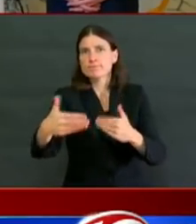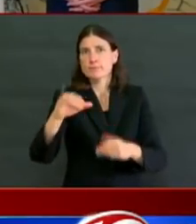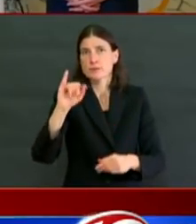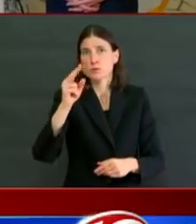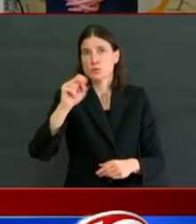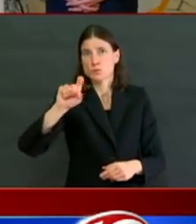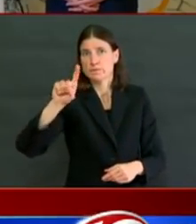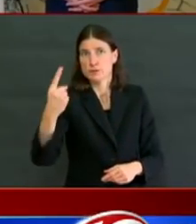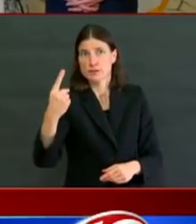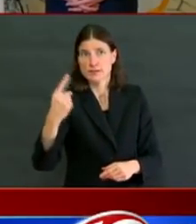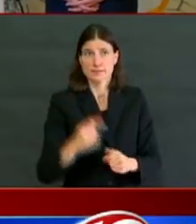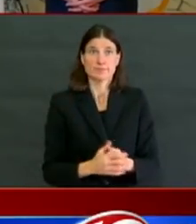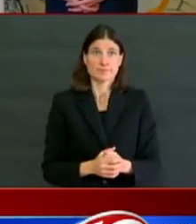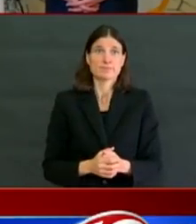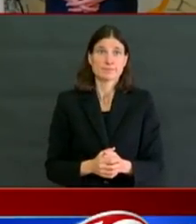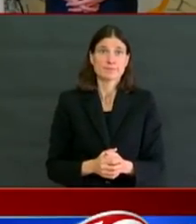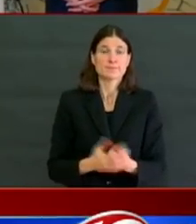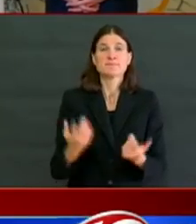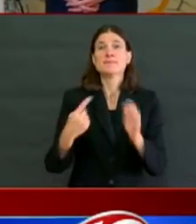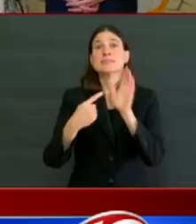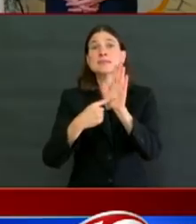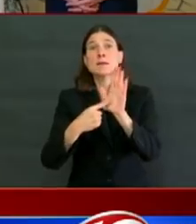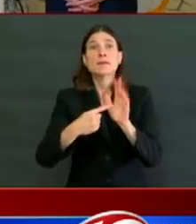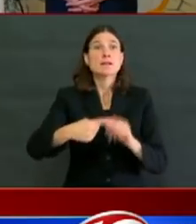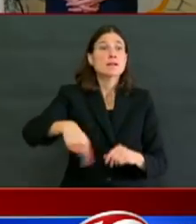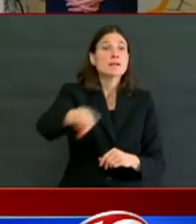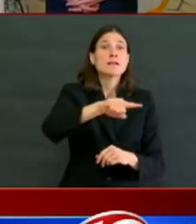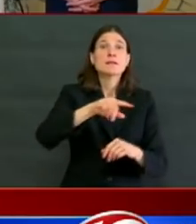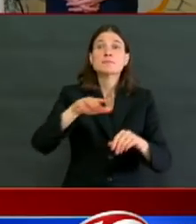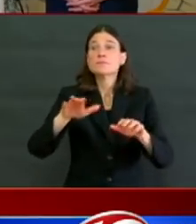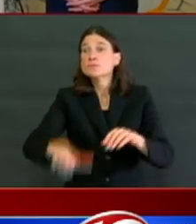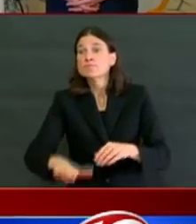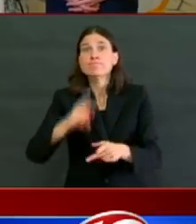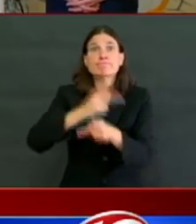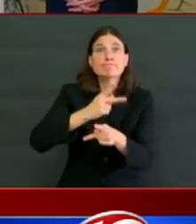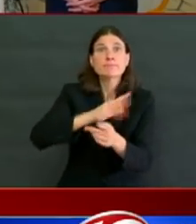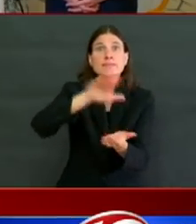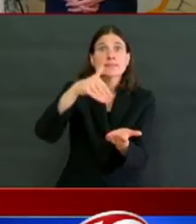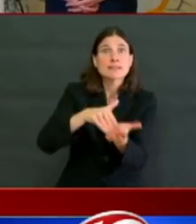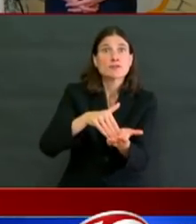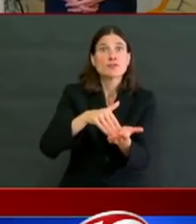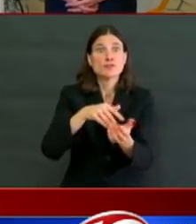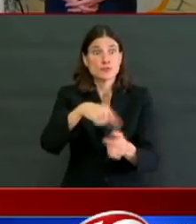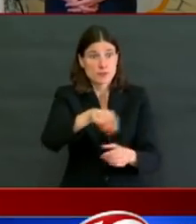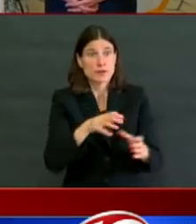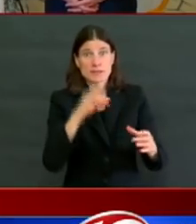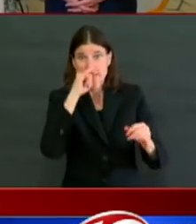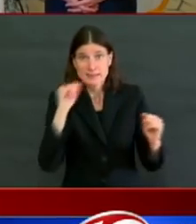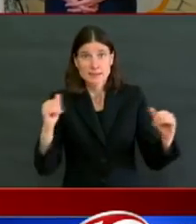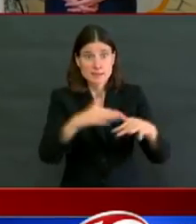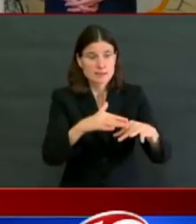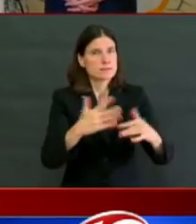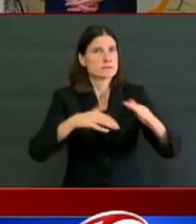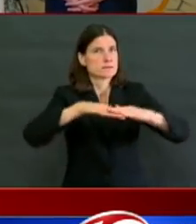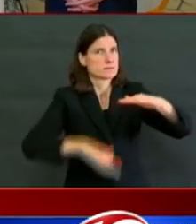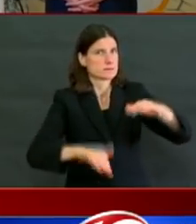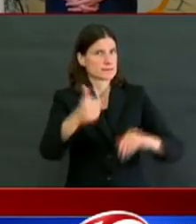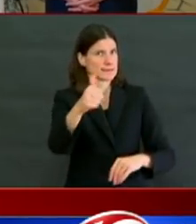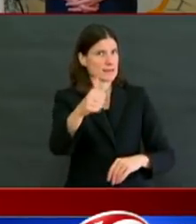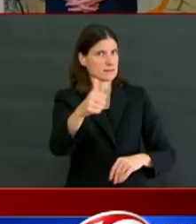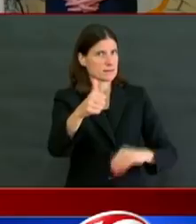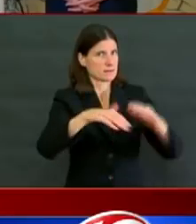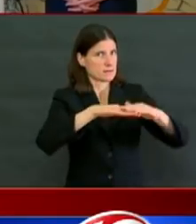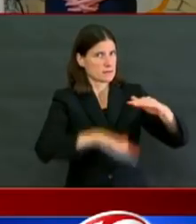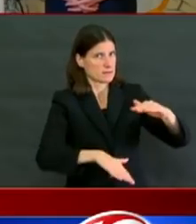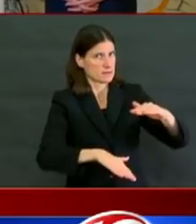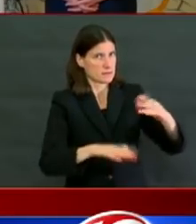stable groups, so the kids interact with the same kids and the same teachers every day, different staffing plans.